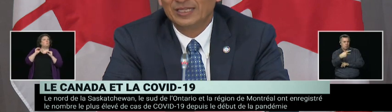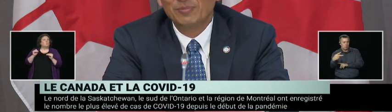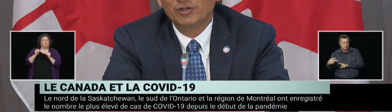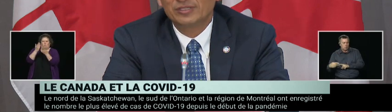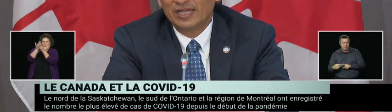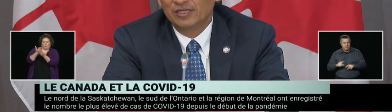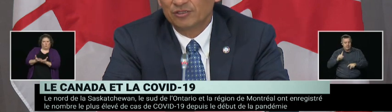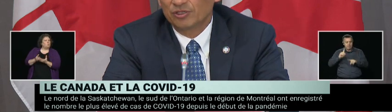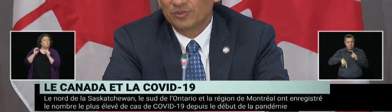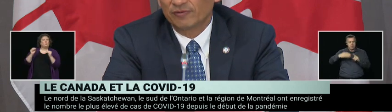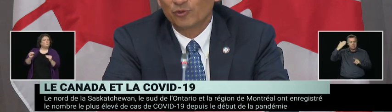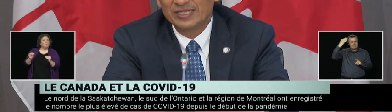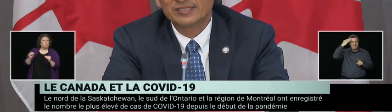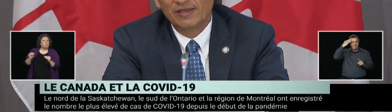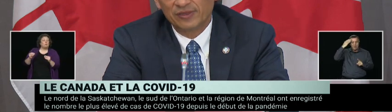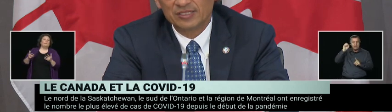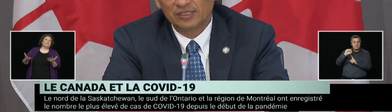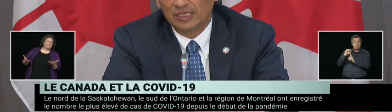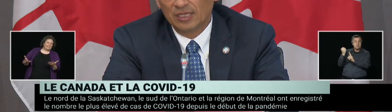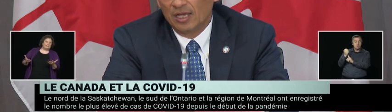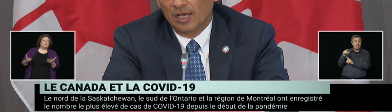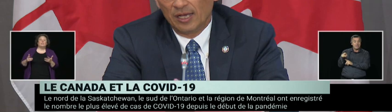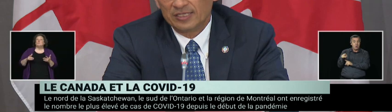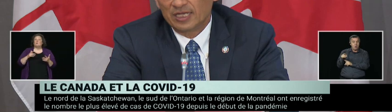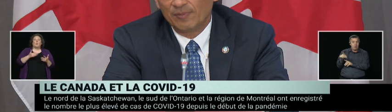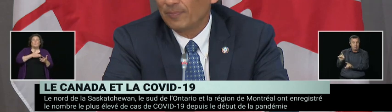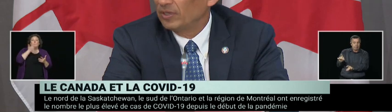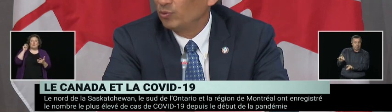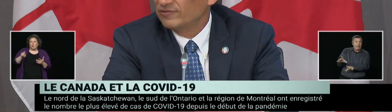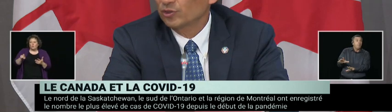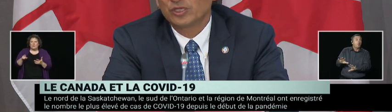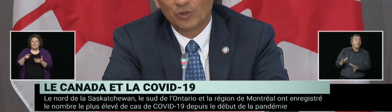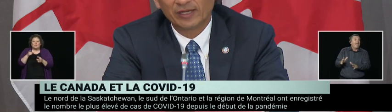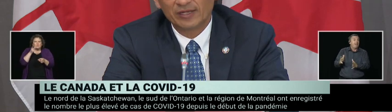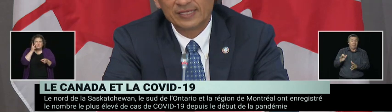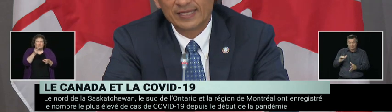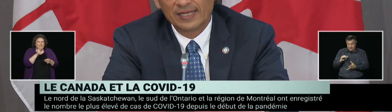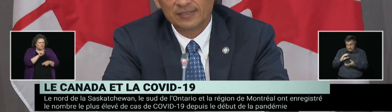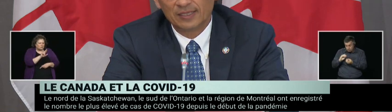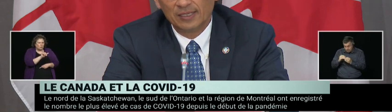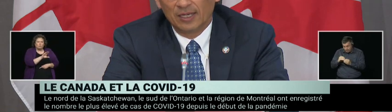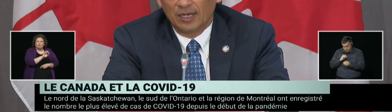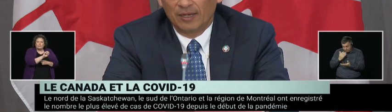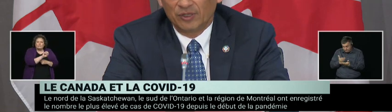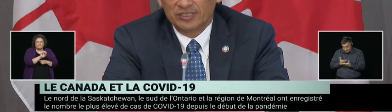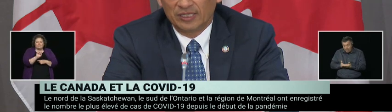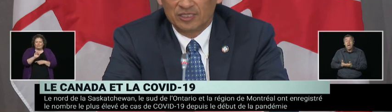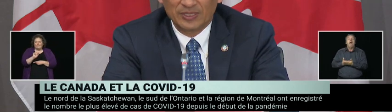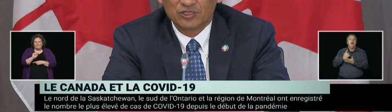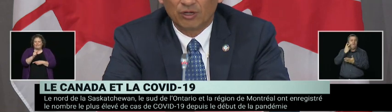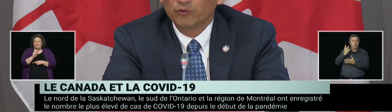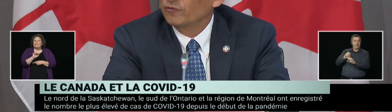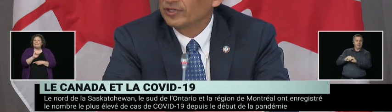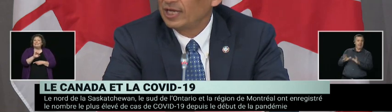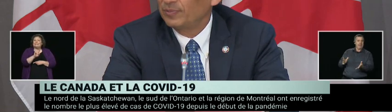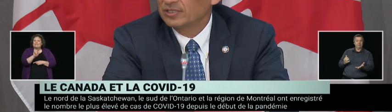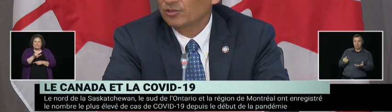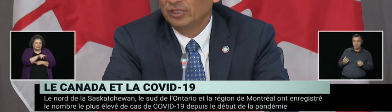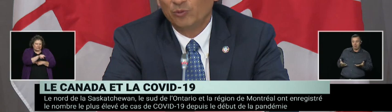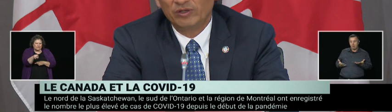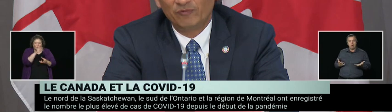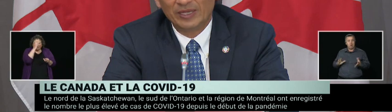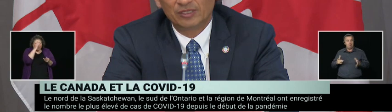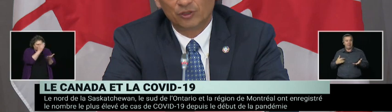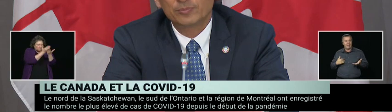getting better data in terms of race and ethnicity has come up and we certainly recognize that. I'm not saying it's being solved overnight,